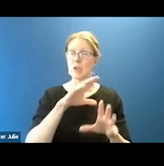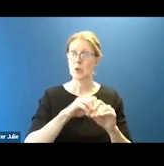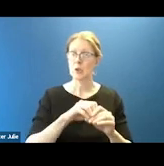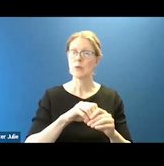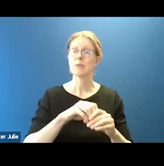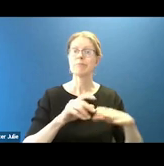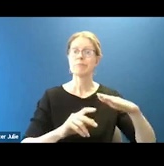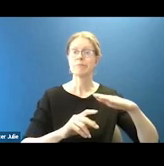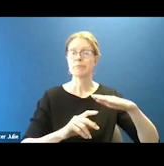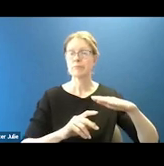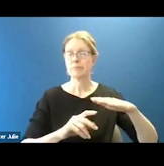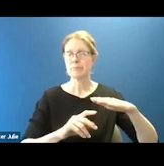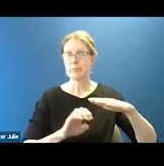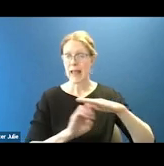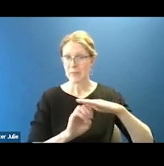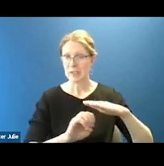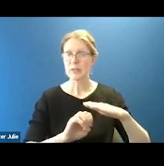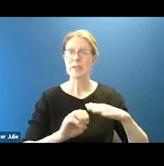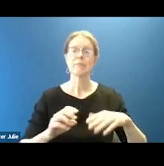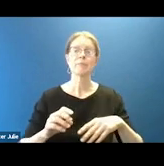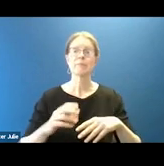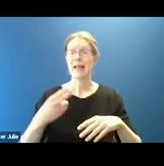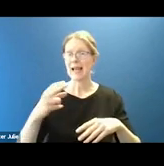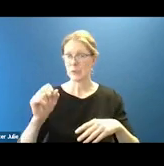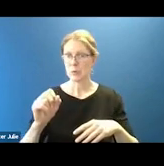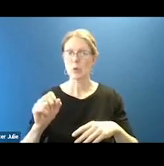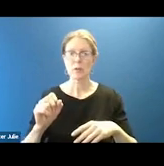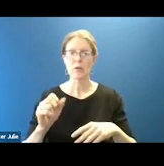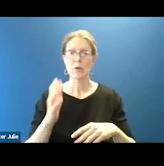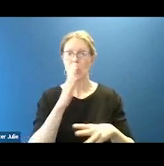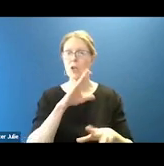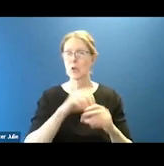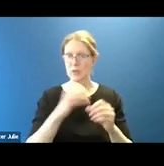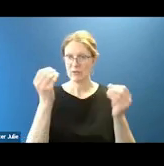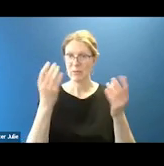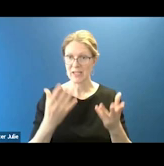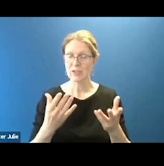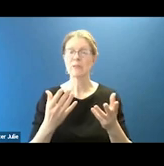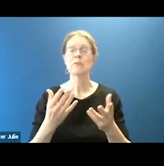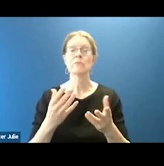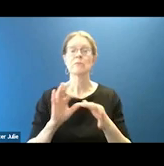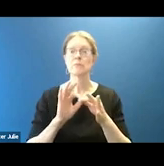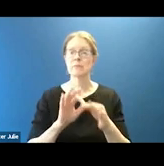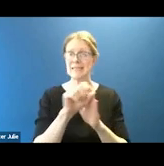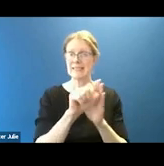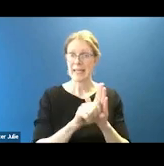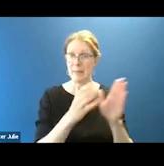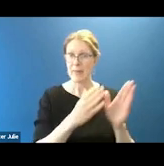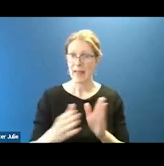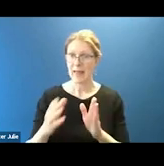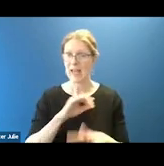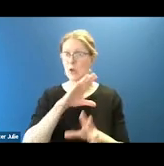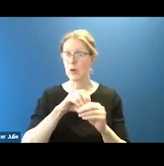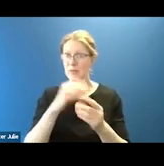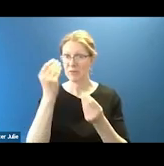by directing states to include information on arts programs in their state plans and incorporating information on